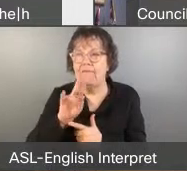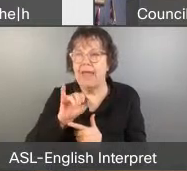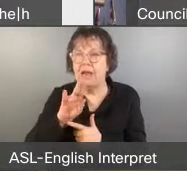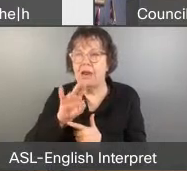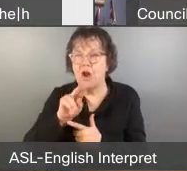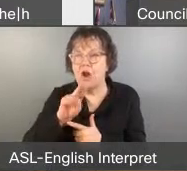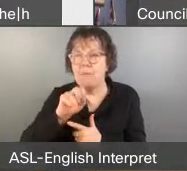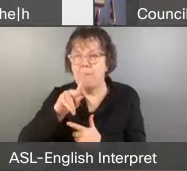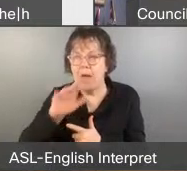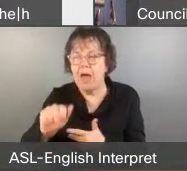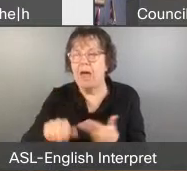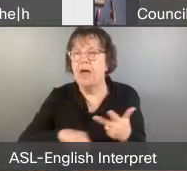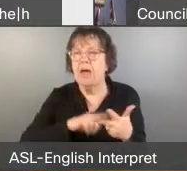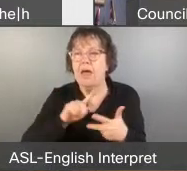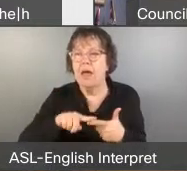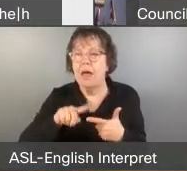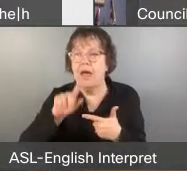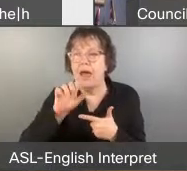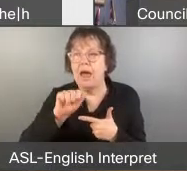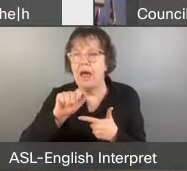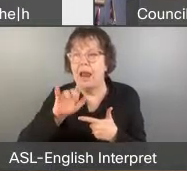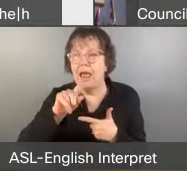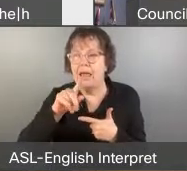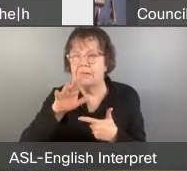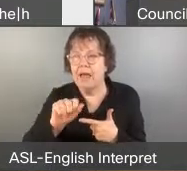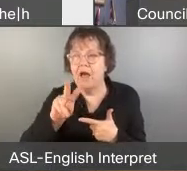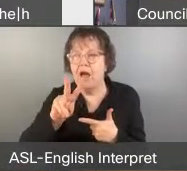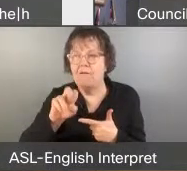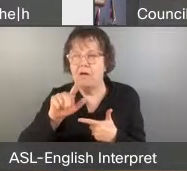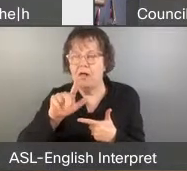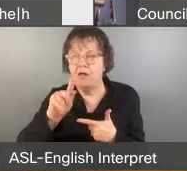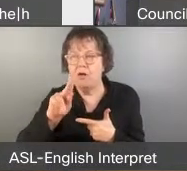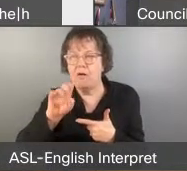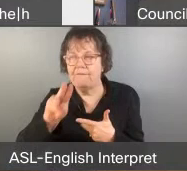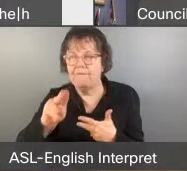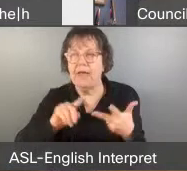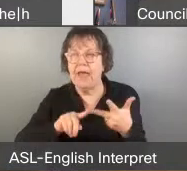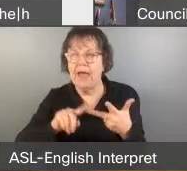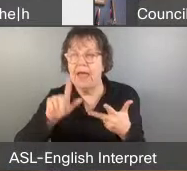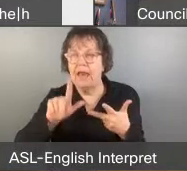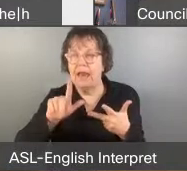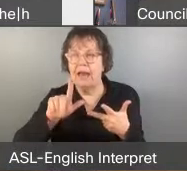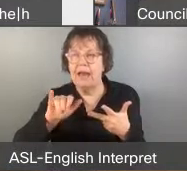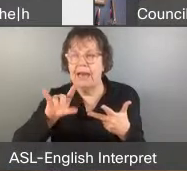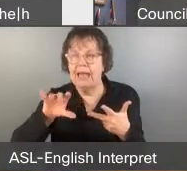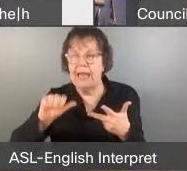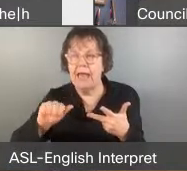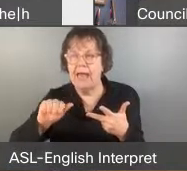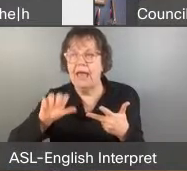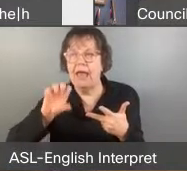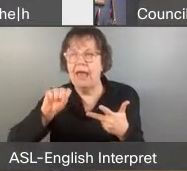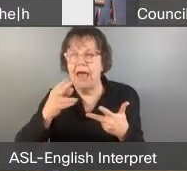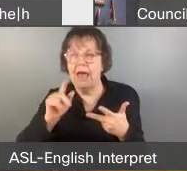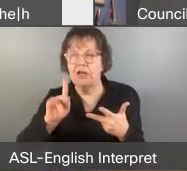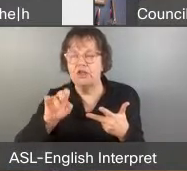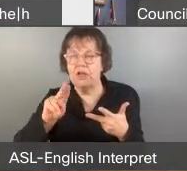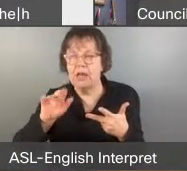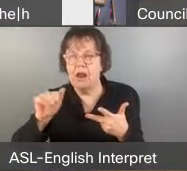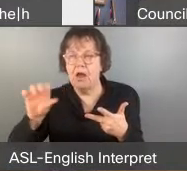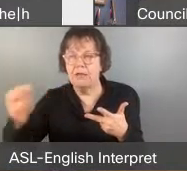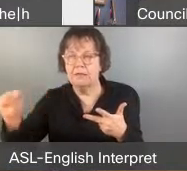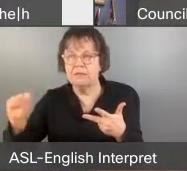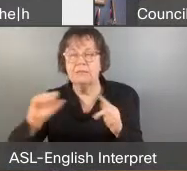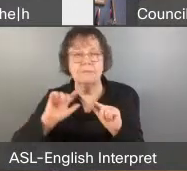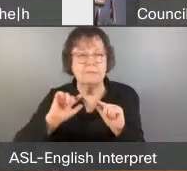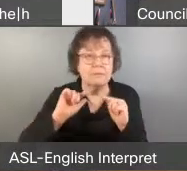Volkov, and Leah Ashkenaz. Ashkenaz, I believe. Okay, Riley, are there? Hi, can you hear me?